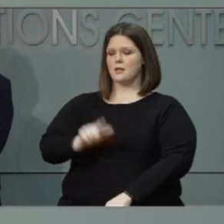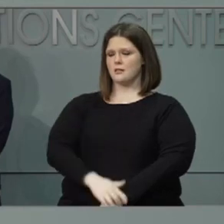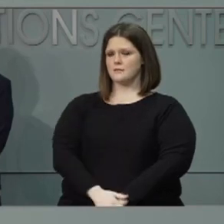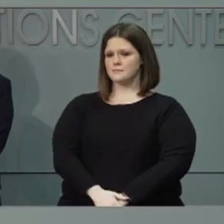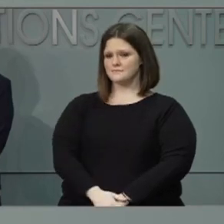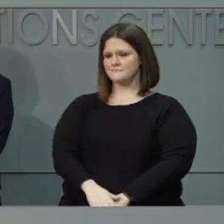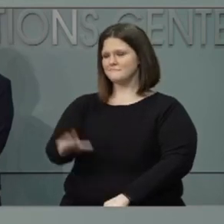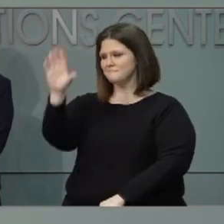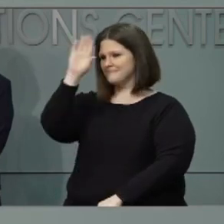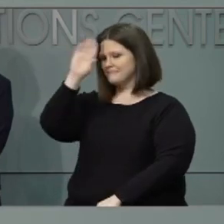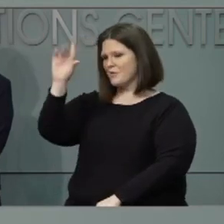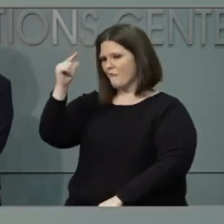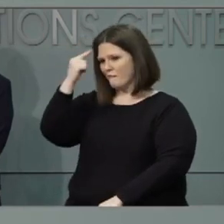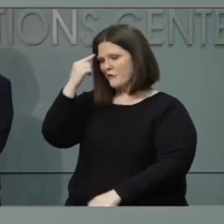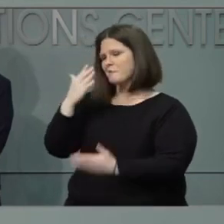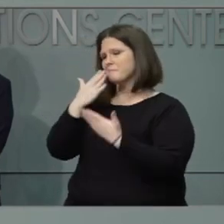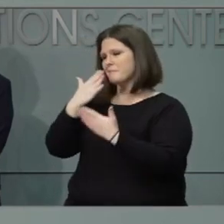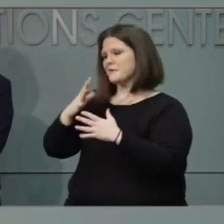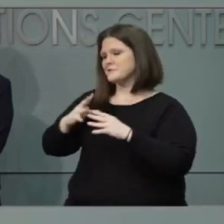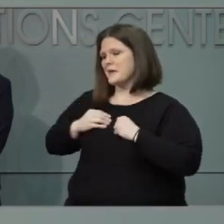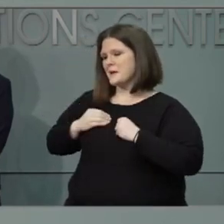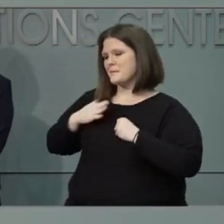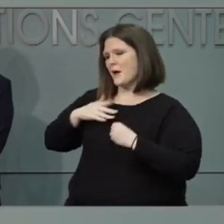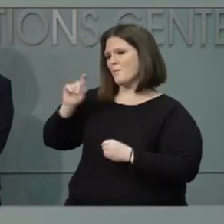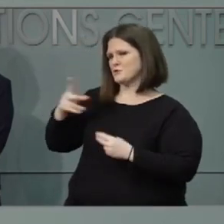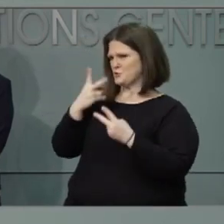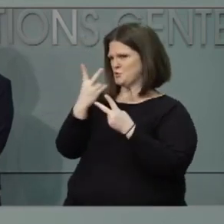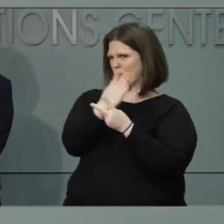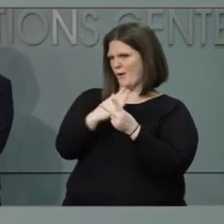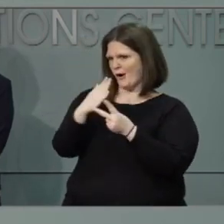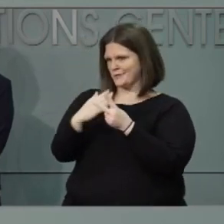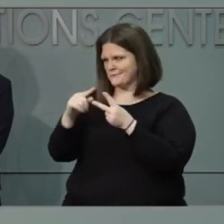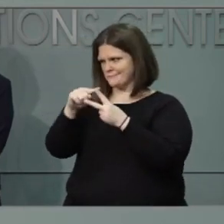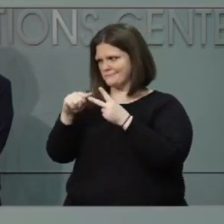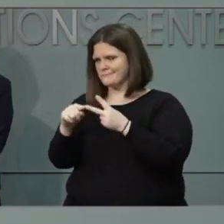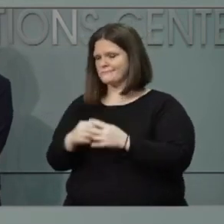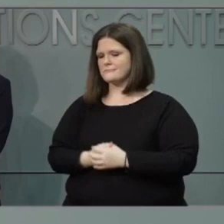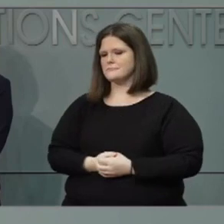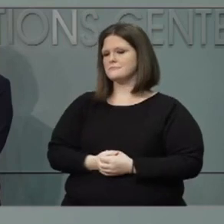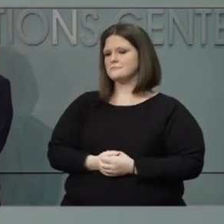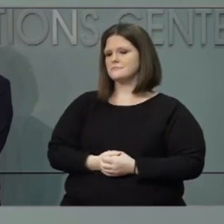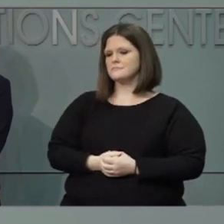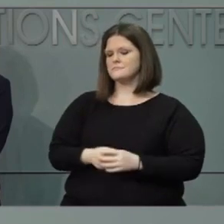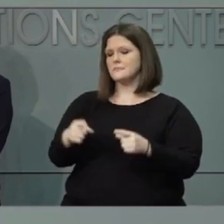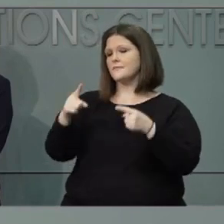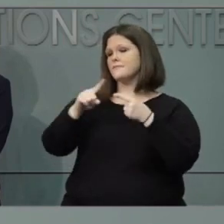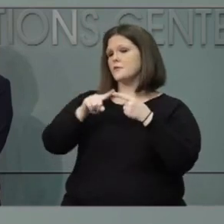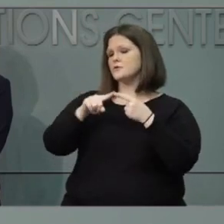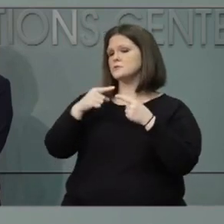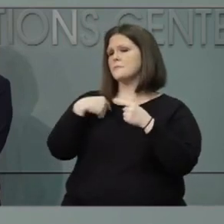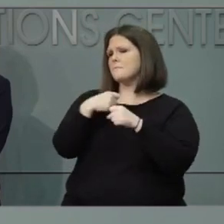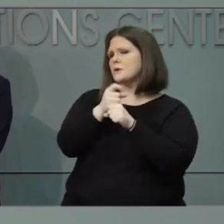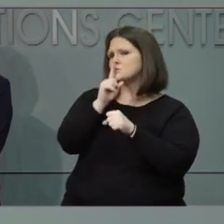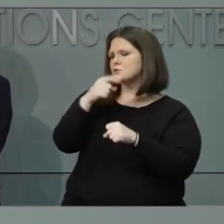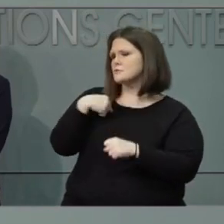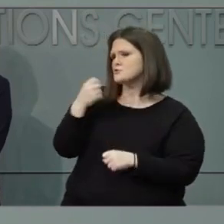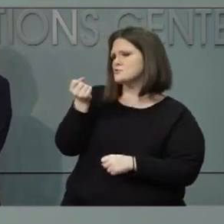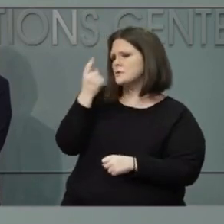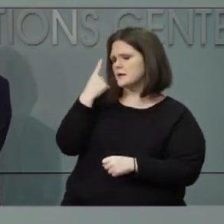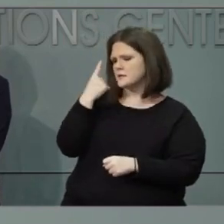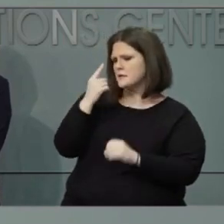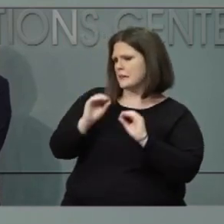Hello. Thanks for taking my question. Two-fold question. One, I just want to be clear that the state,